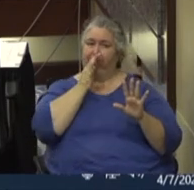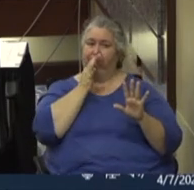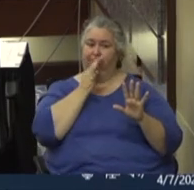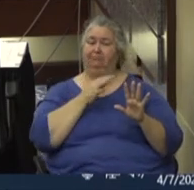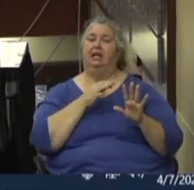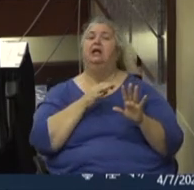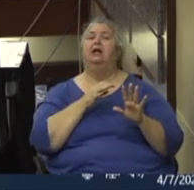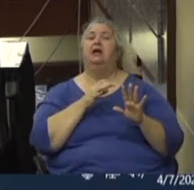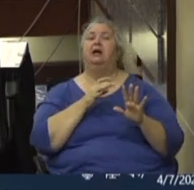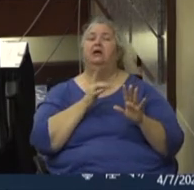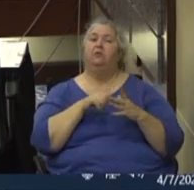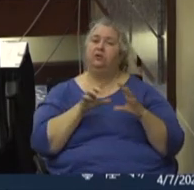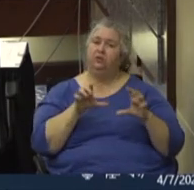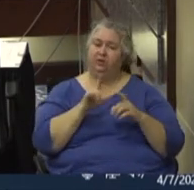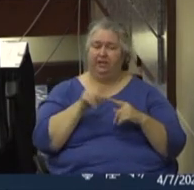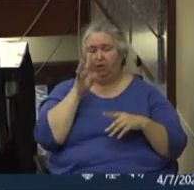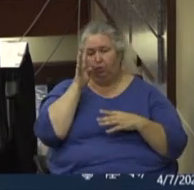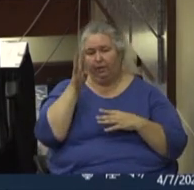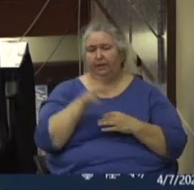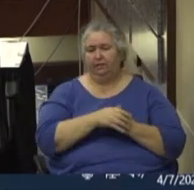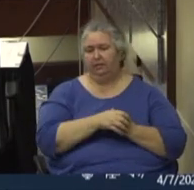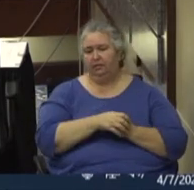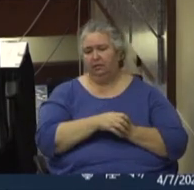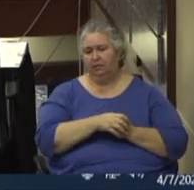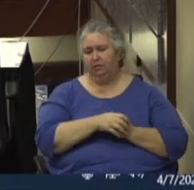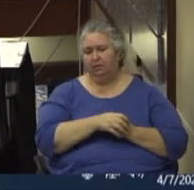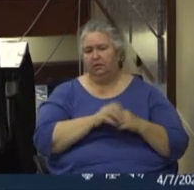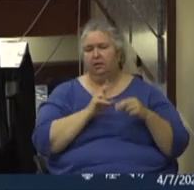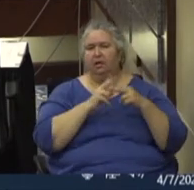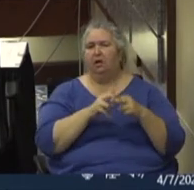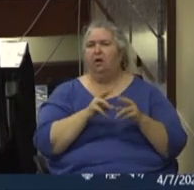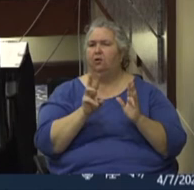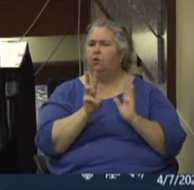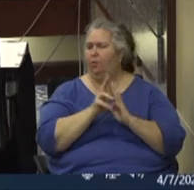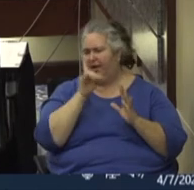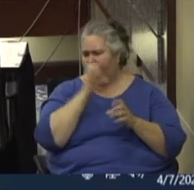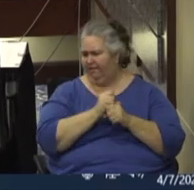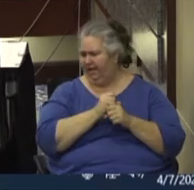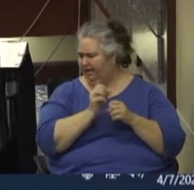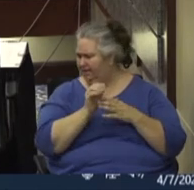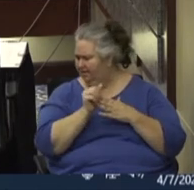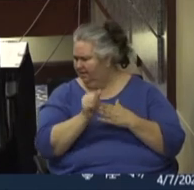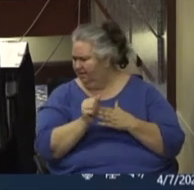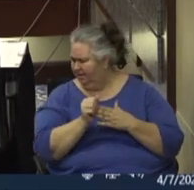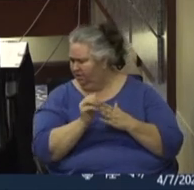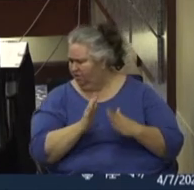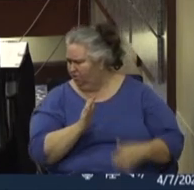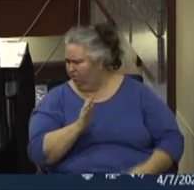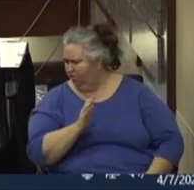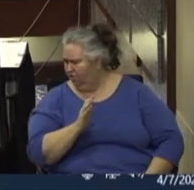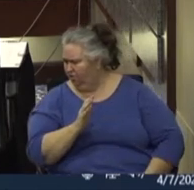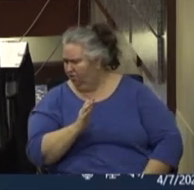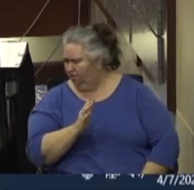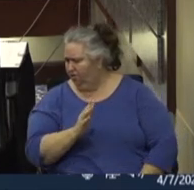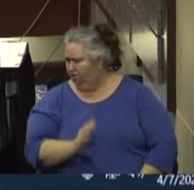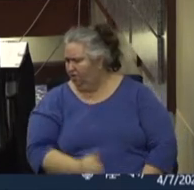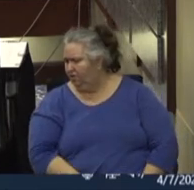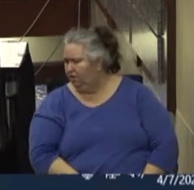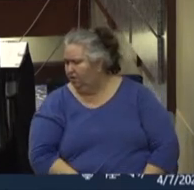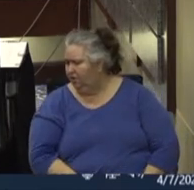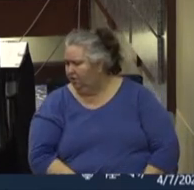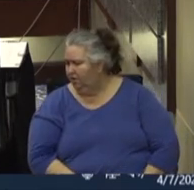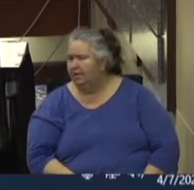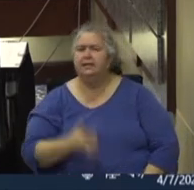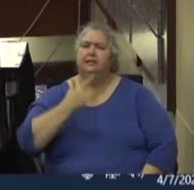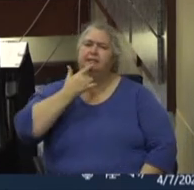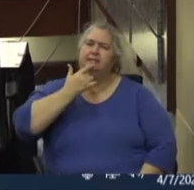And they've created what, um, what they have called the Waco Faith Leaders Pledge. And, um, it's, it says